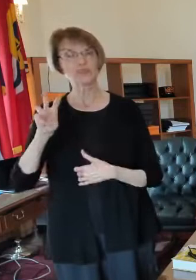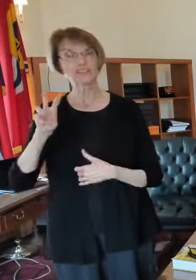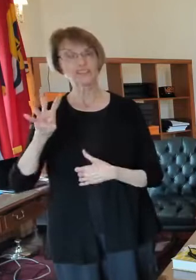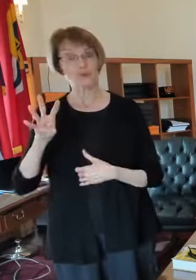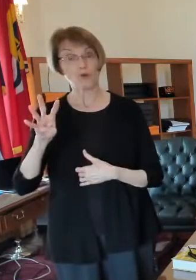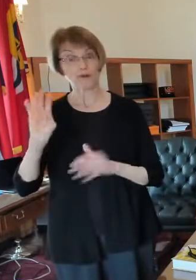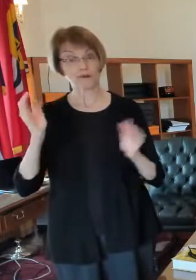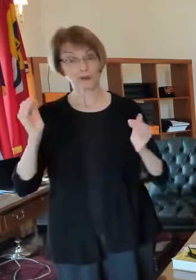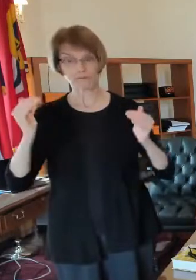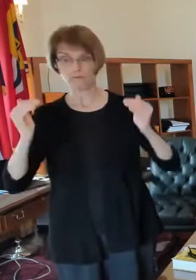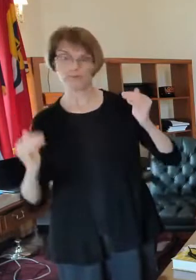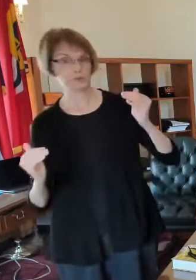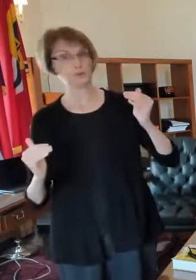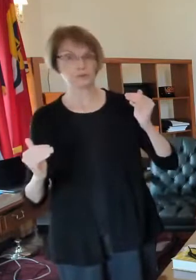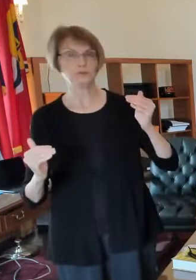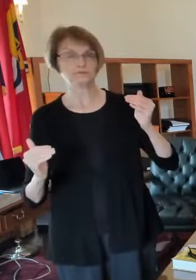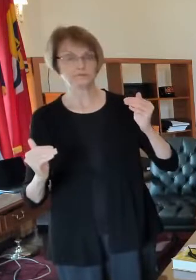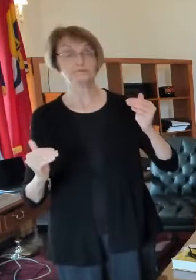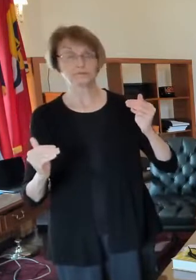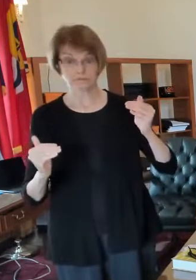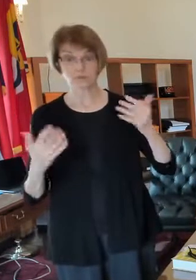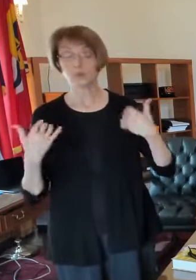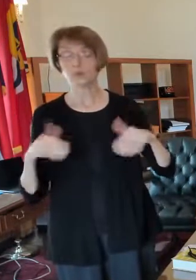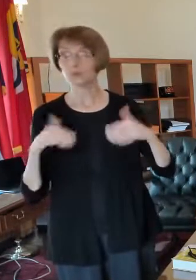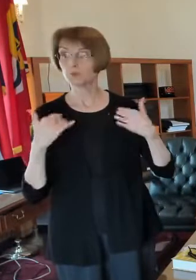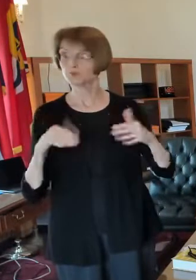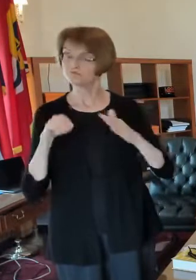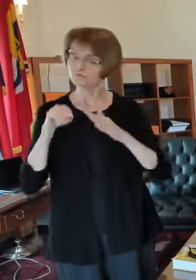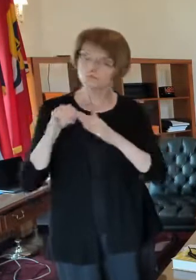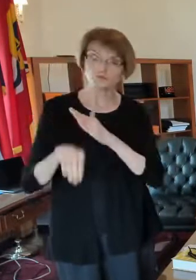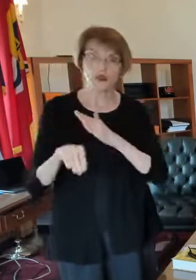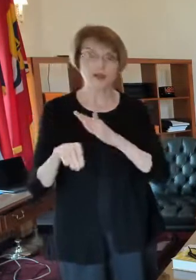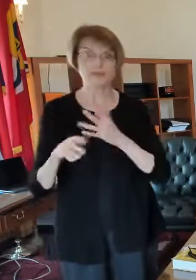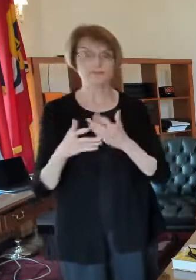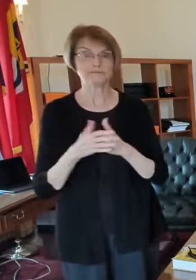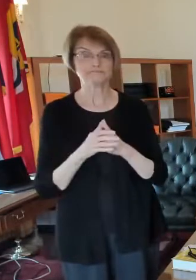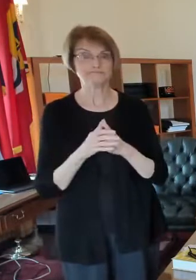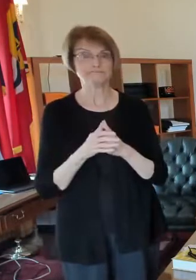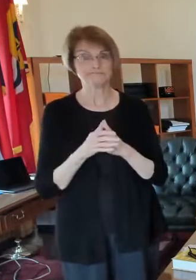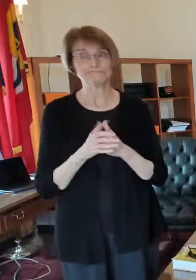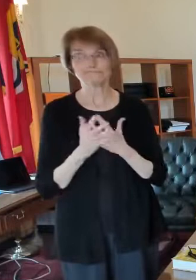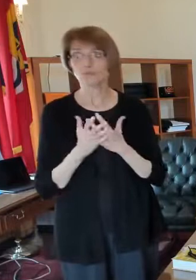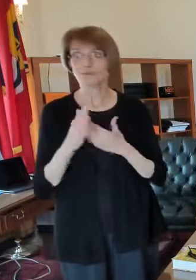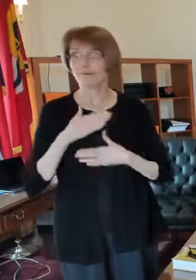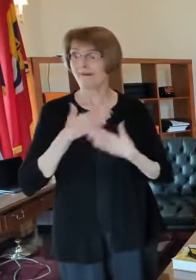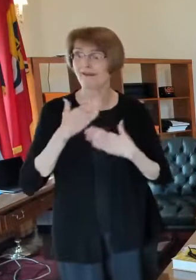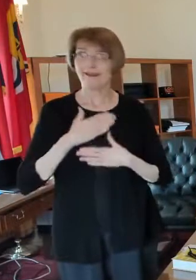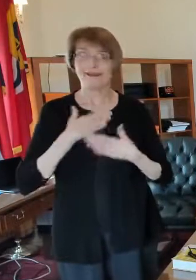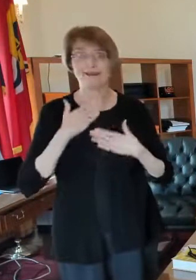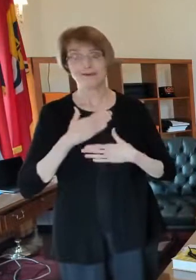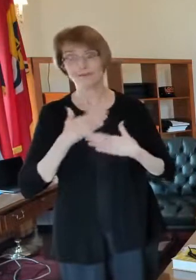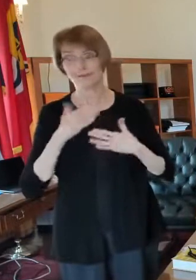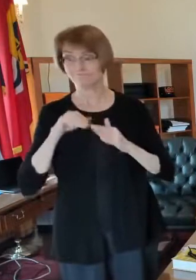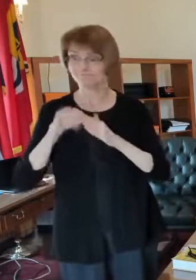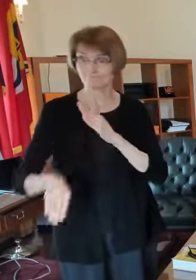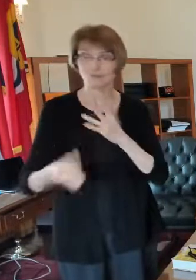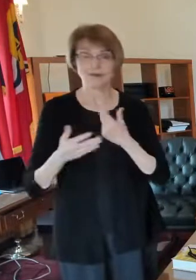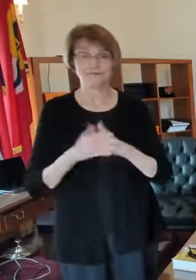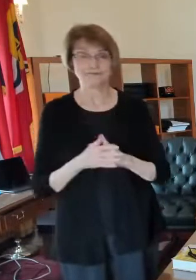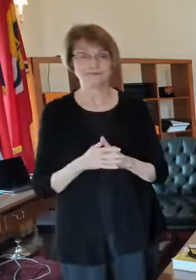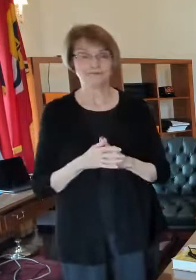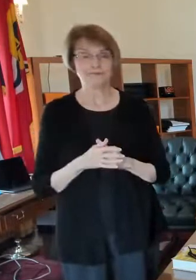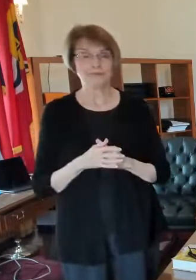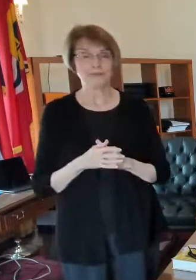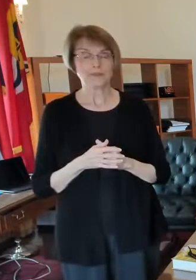264 so very significant drop there and and a very welcome uh welcome drop there um